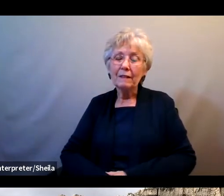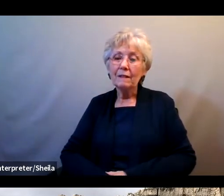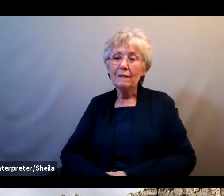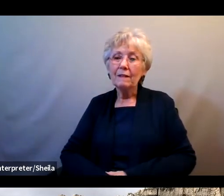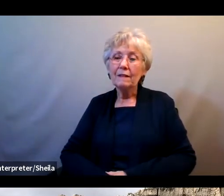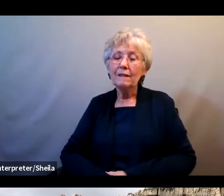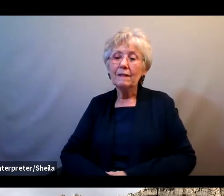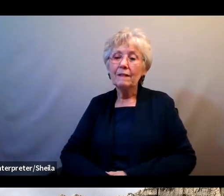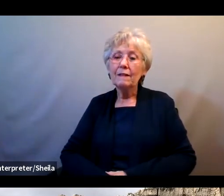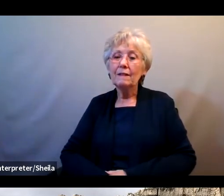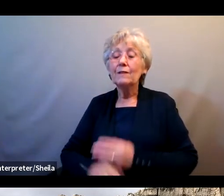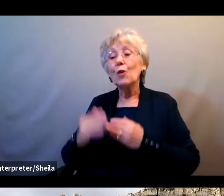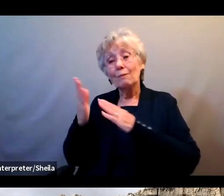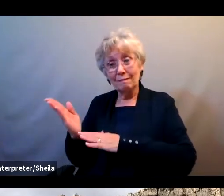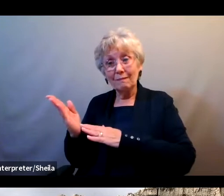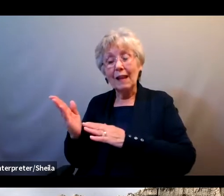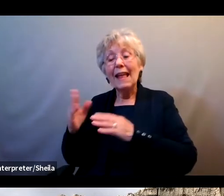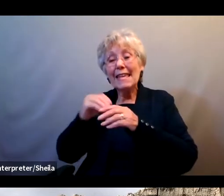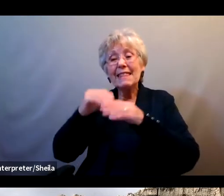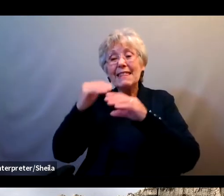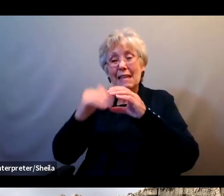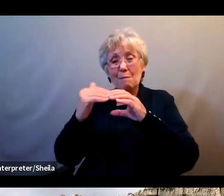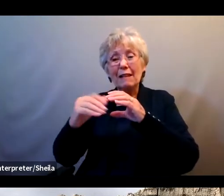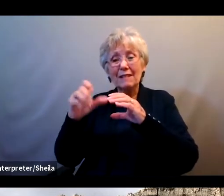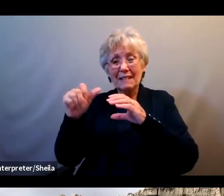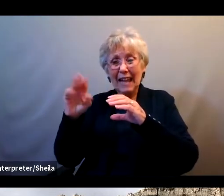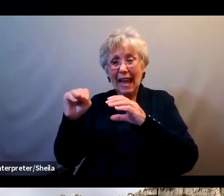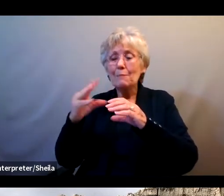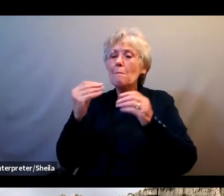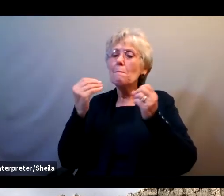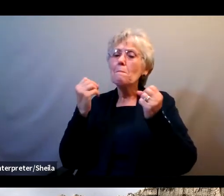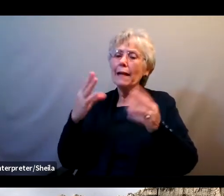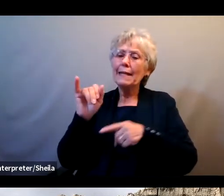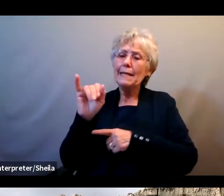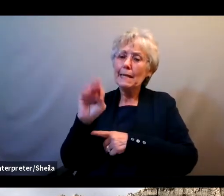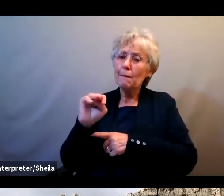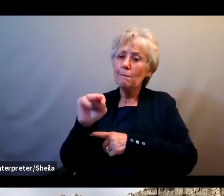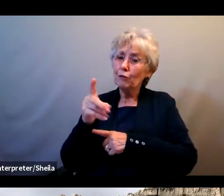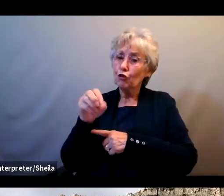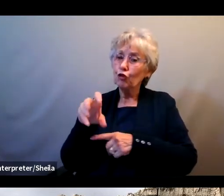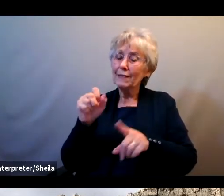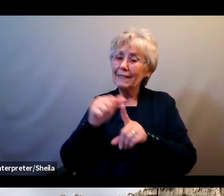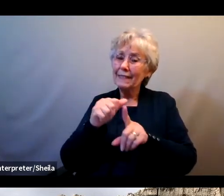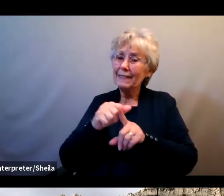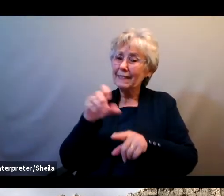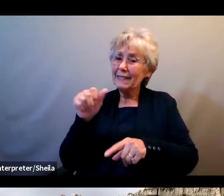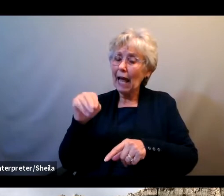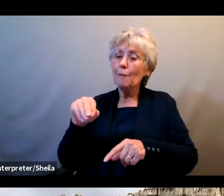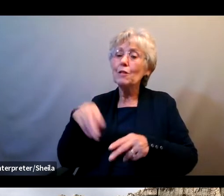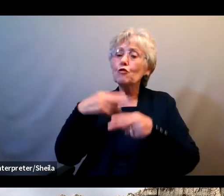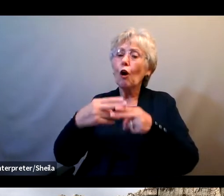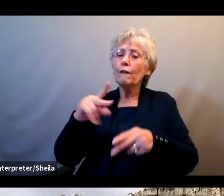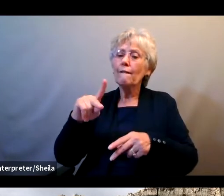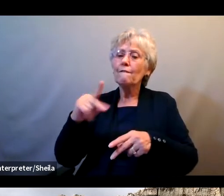So what happened in these email scams and in many imposter scams is often called phishing because scammers are phishing for your money